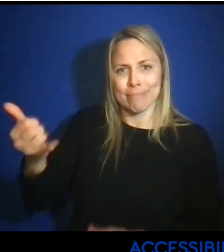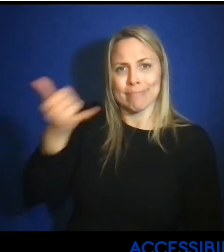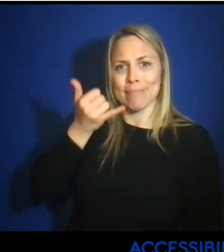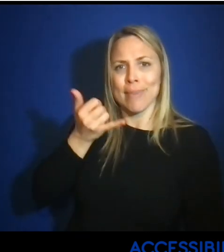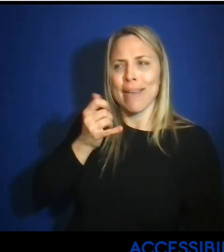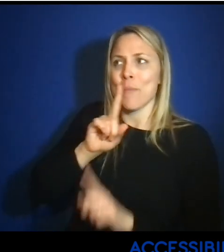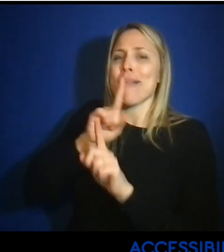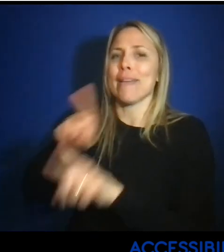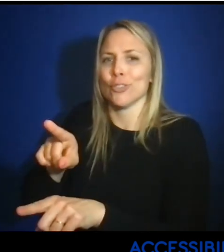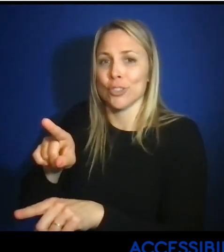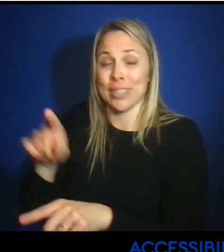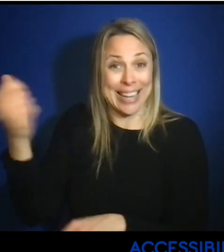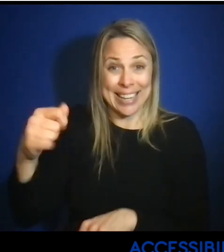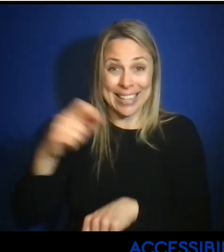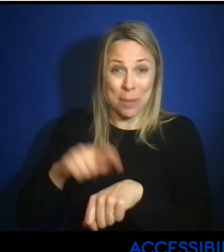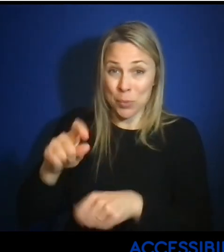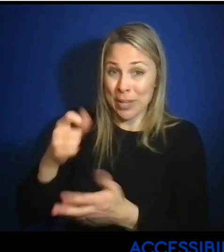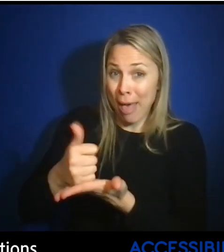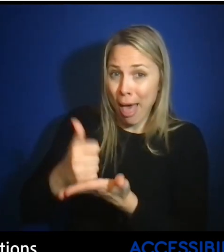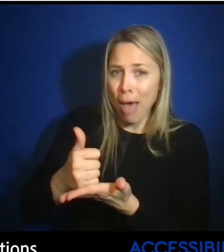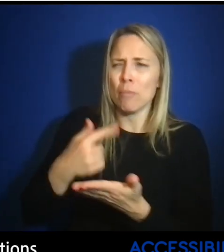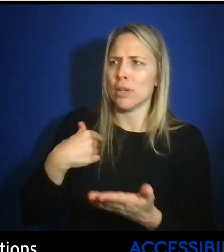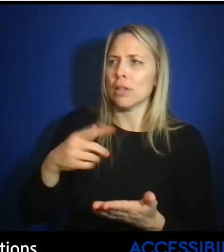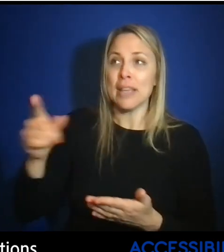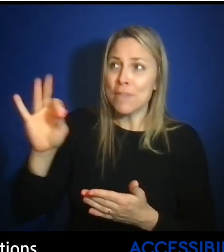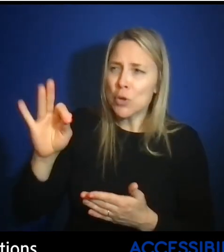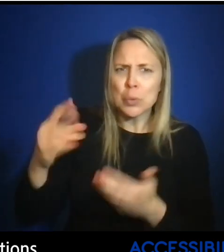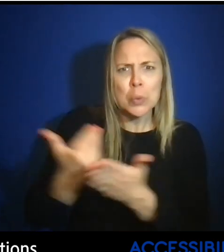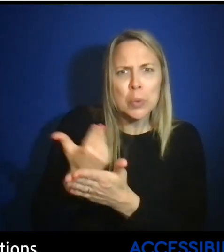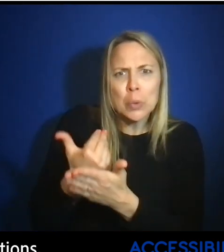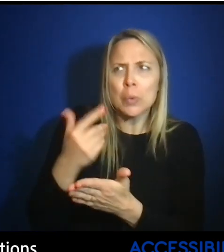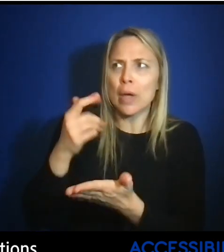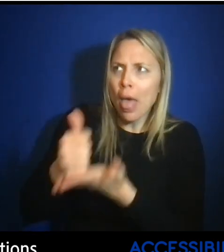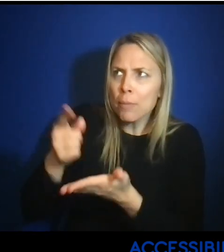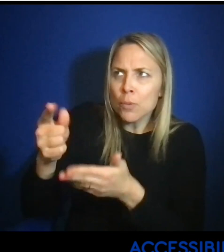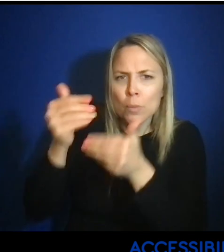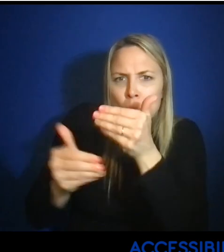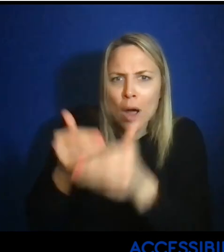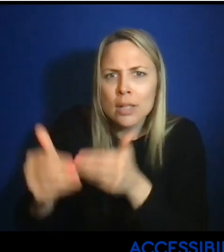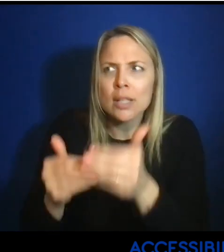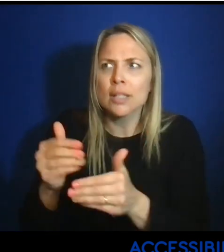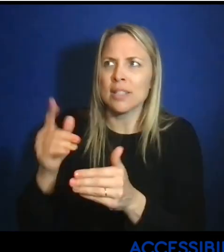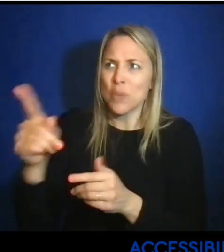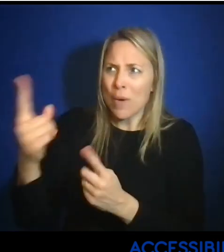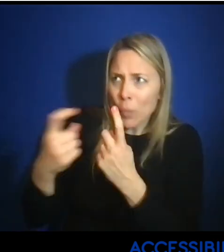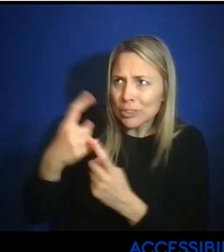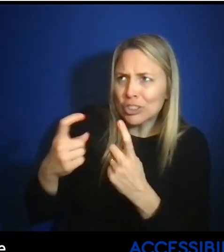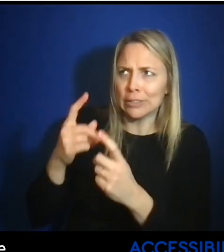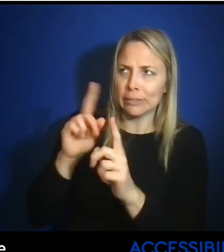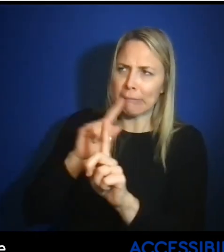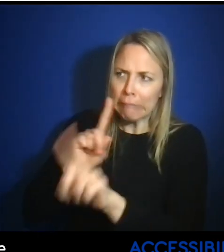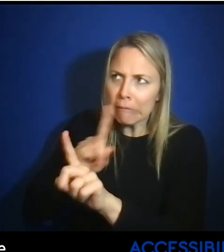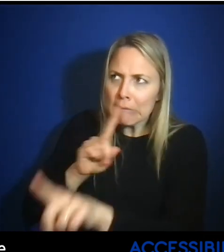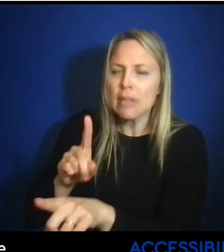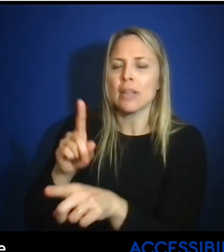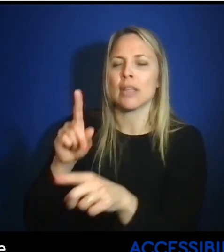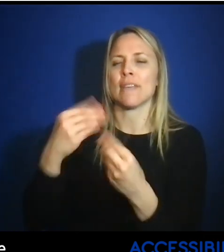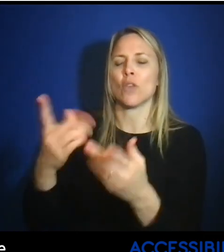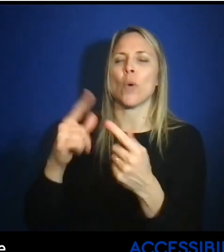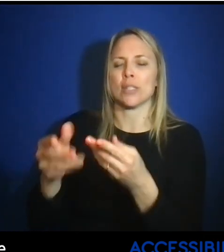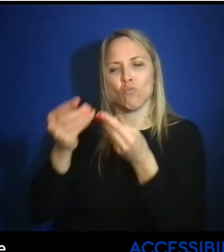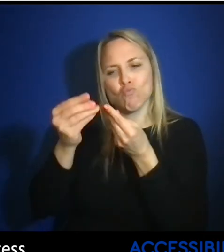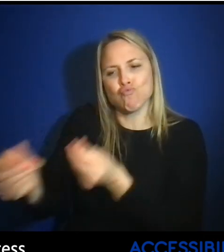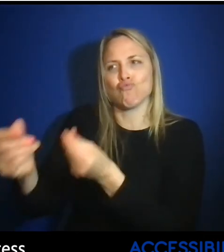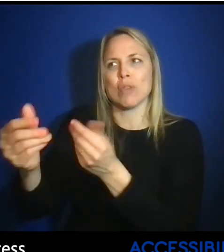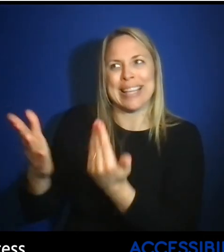whenever you need us, helping you through the process, answering questions, walking you through the steps, and making it as easy